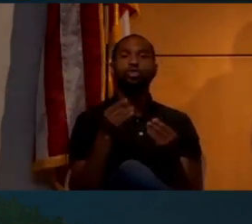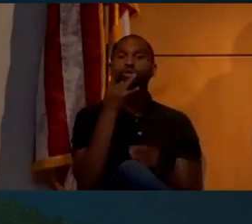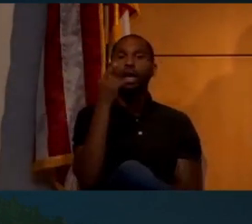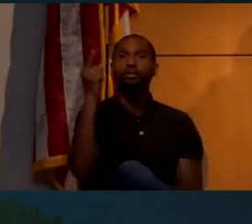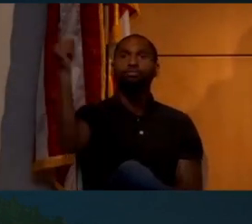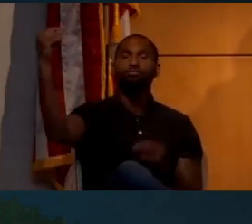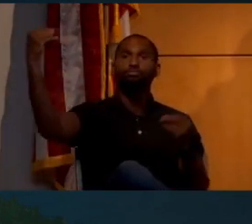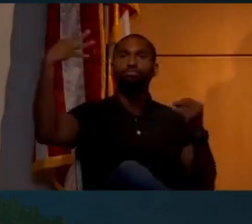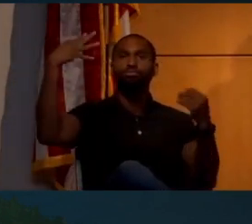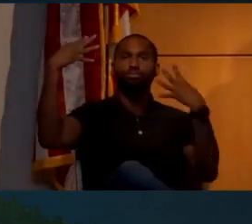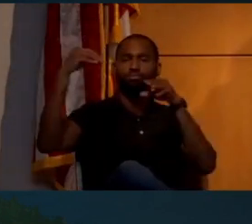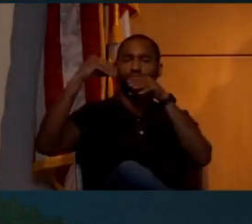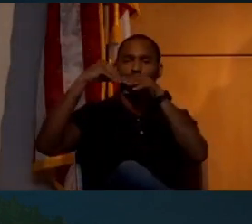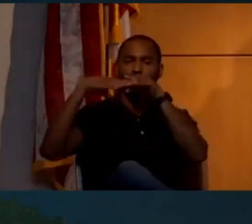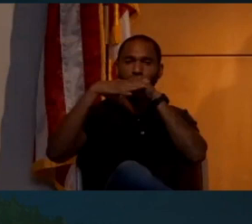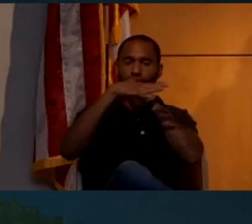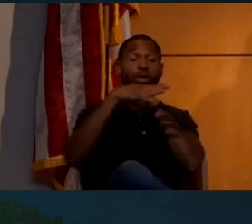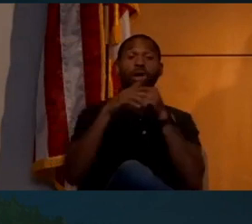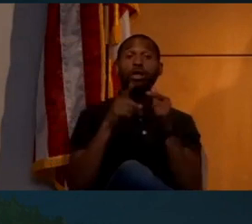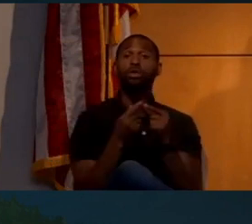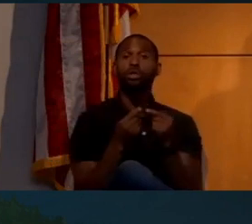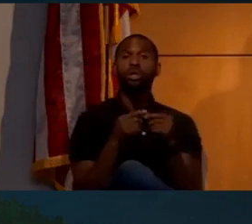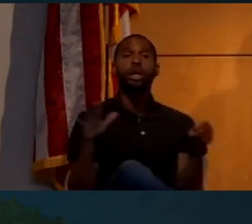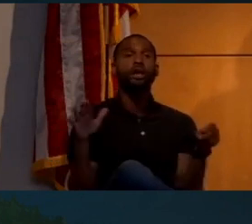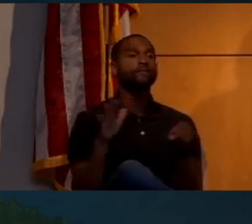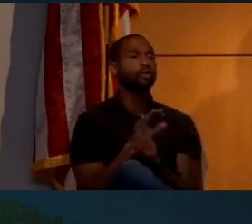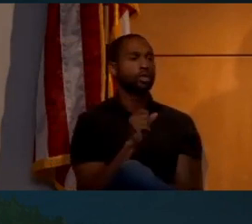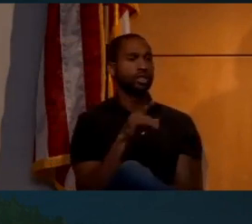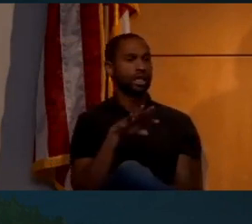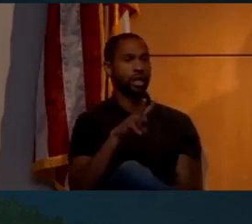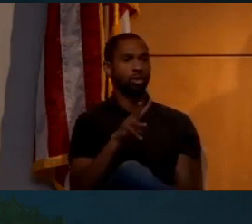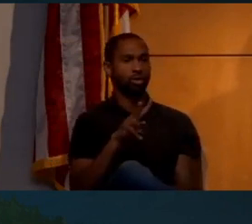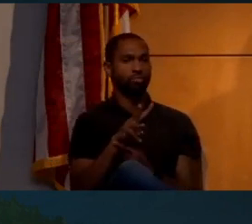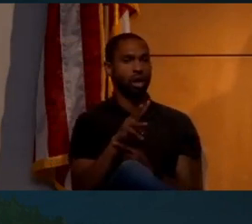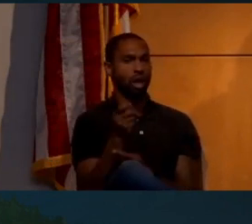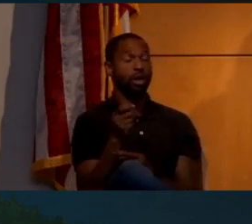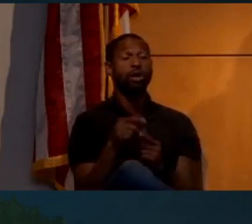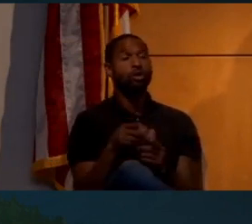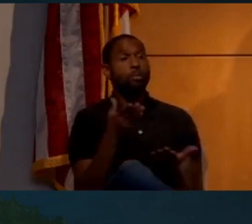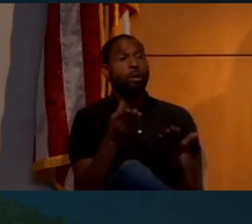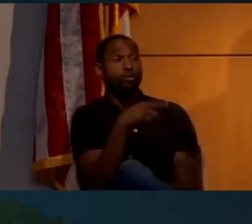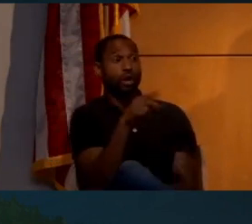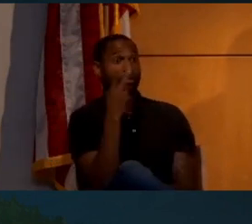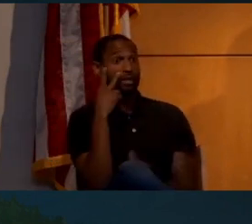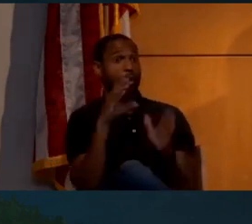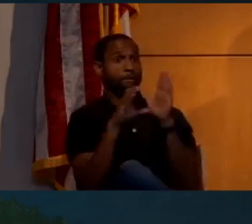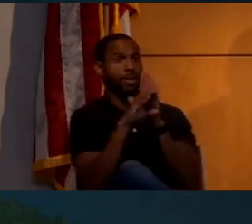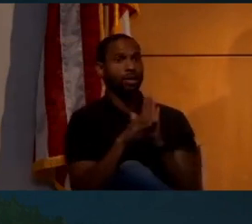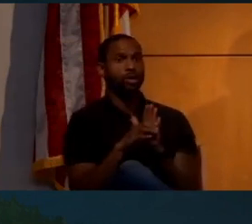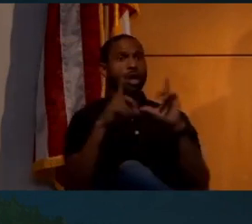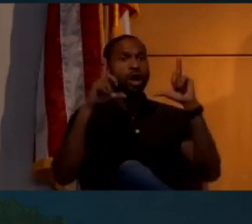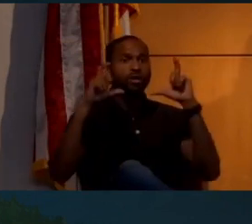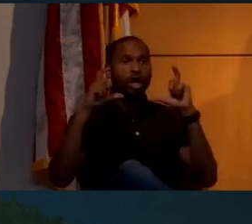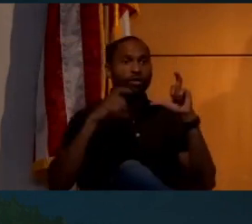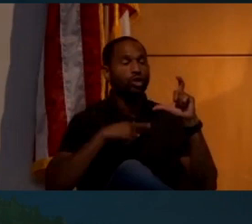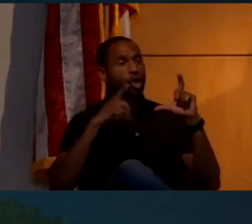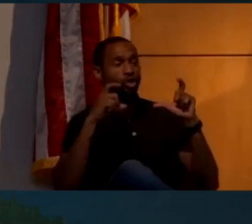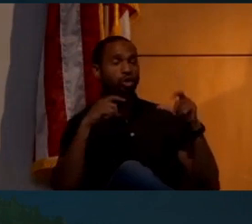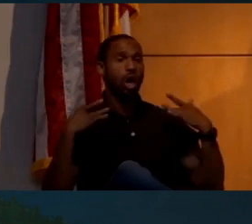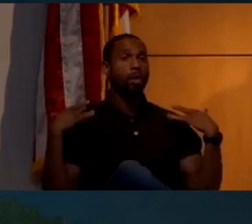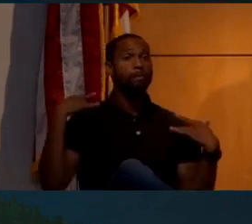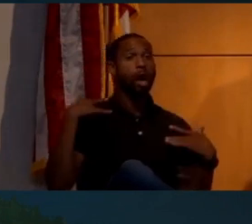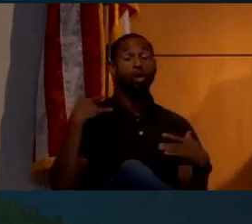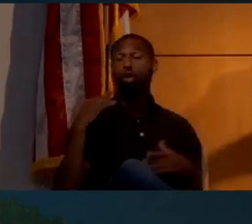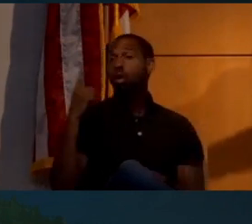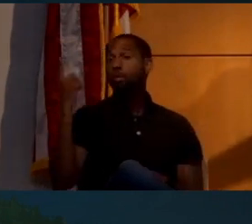and it fills in the shadow a little bit. You've probably seen pictures of photographers shooting a model or